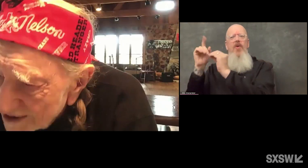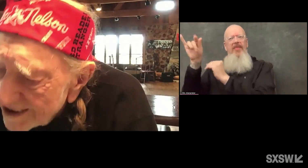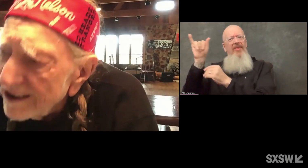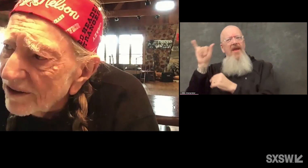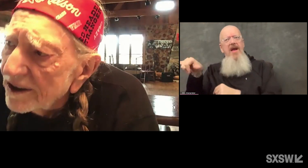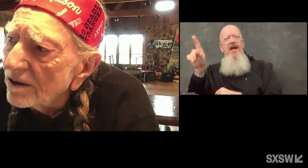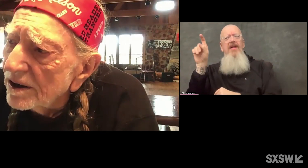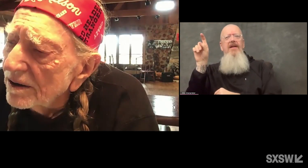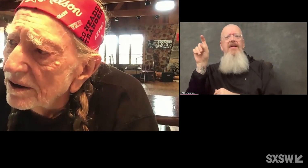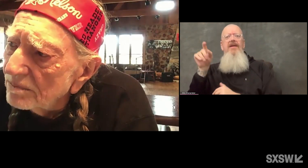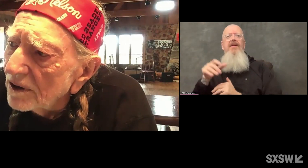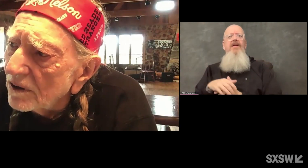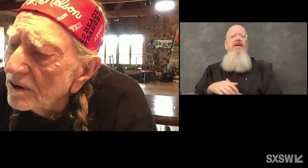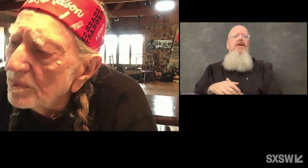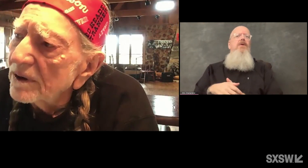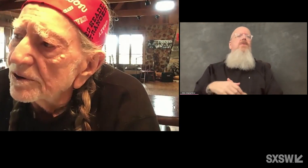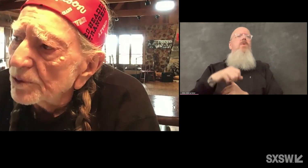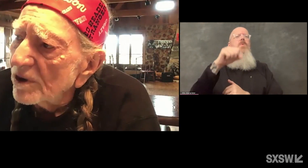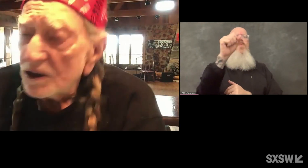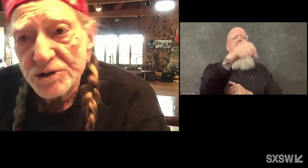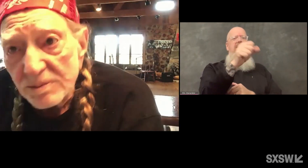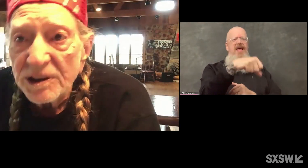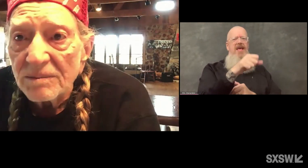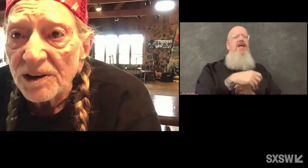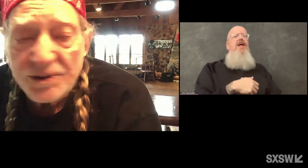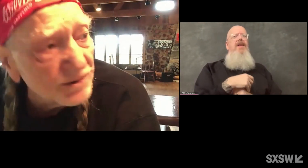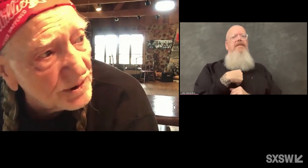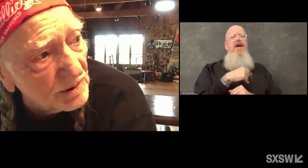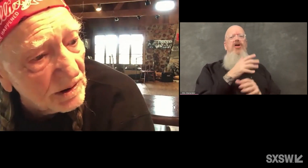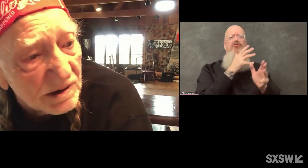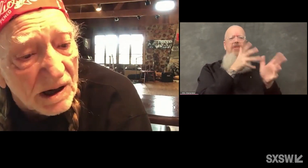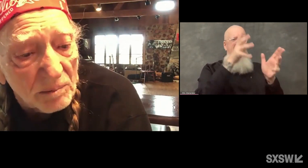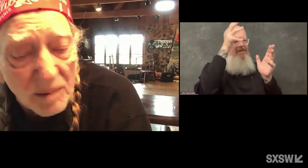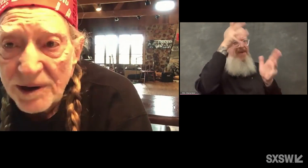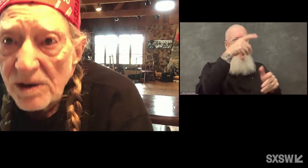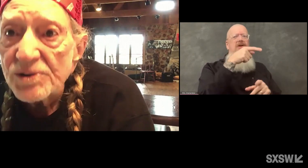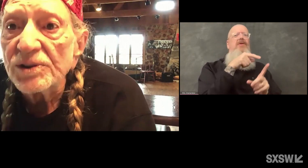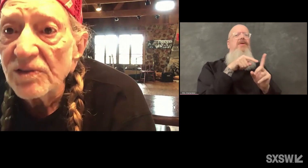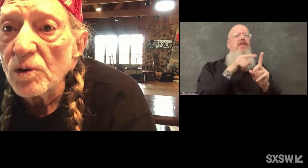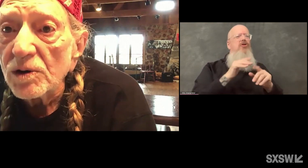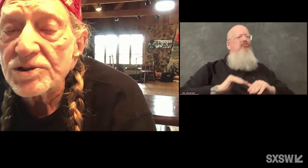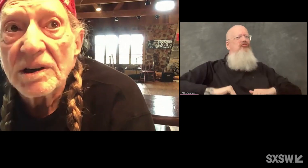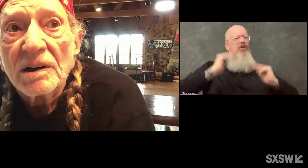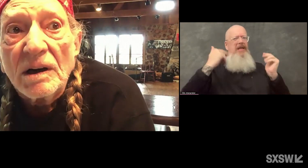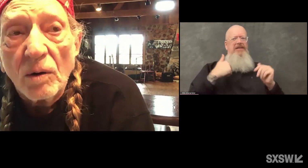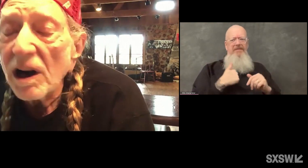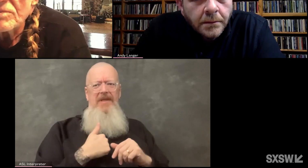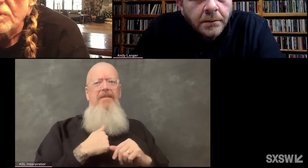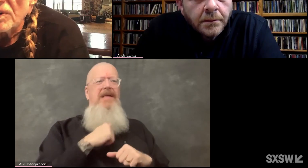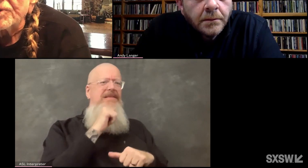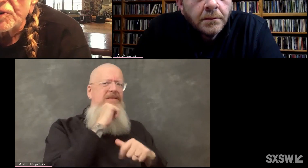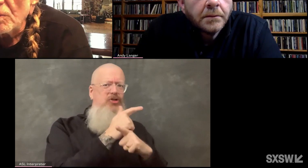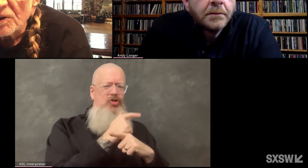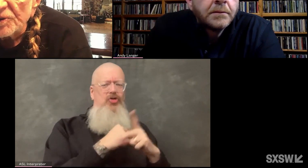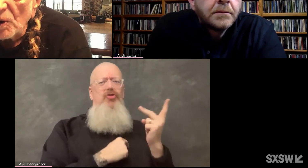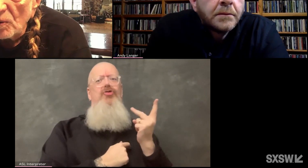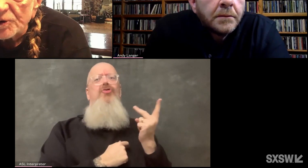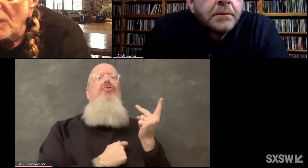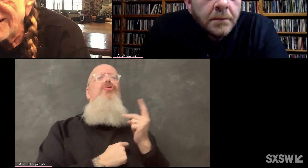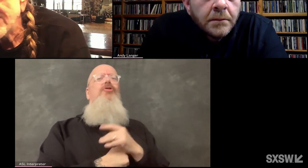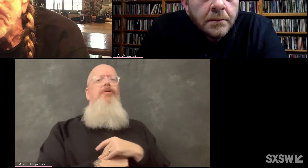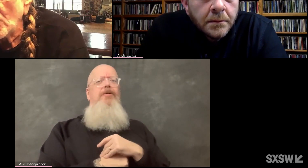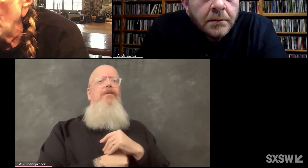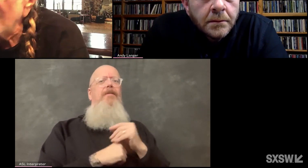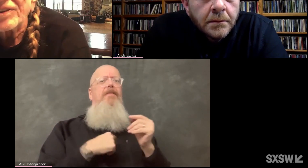Well, yeah. My grandparents raised me and my sister because my parents divorced when I was only six months